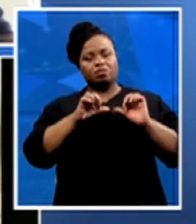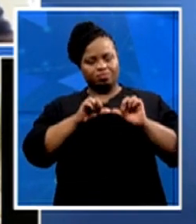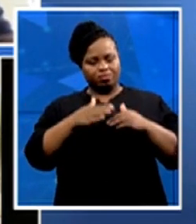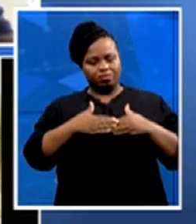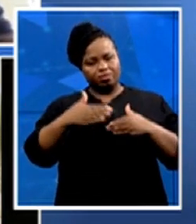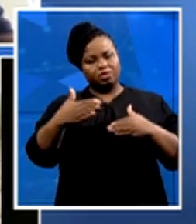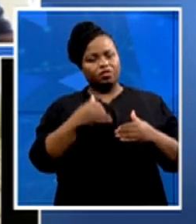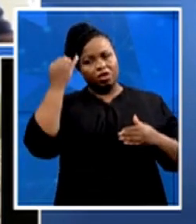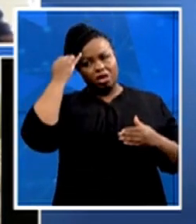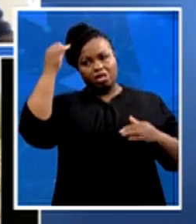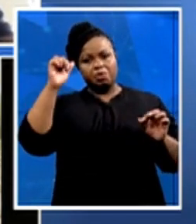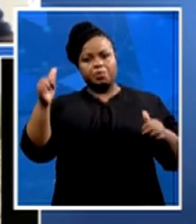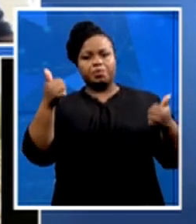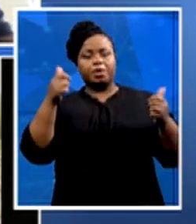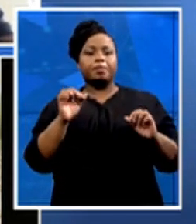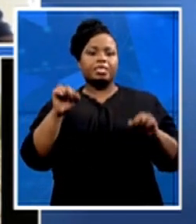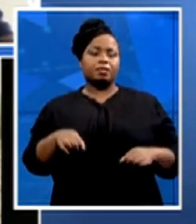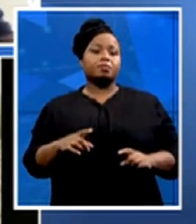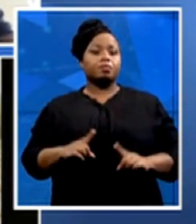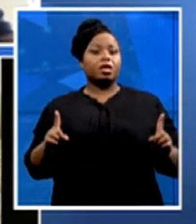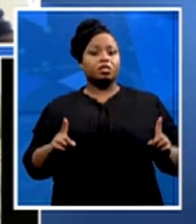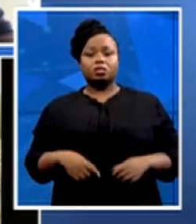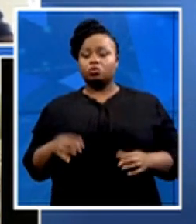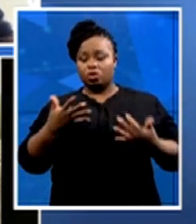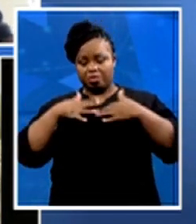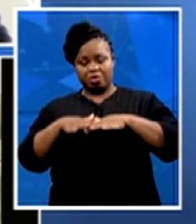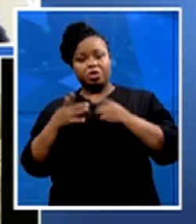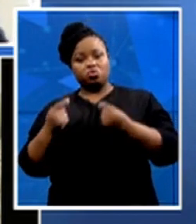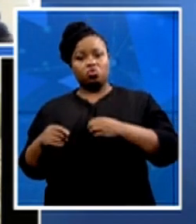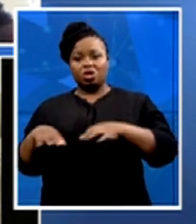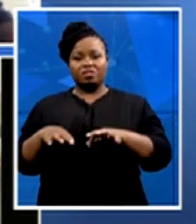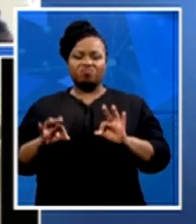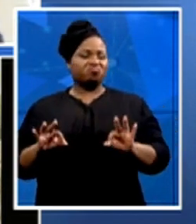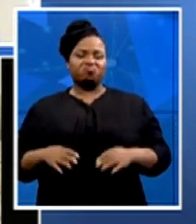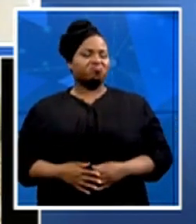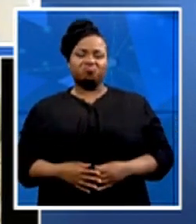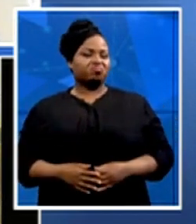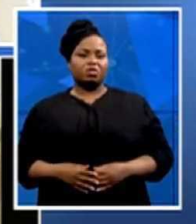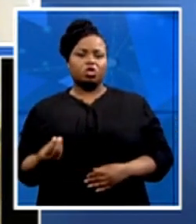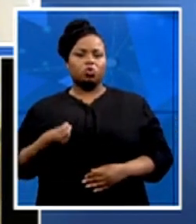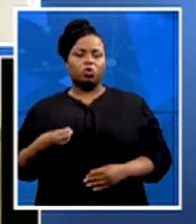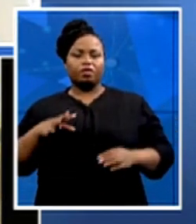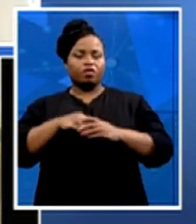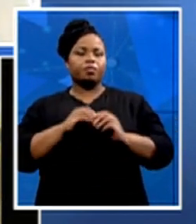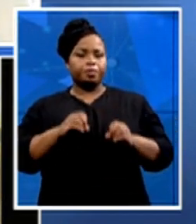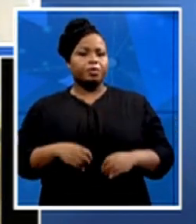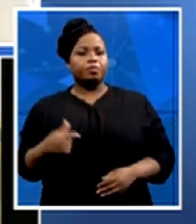terms of practicality, we are nowhere to be found. And also, I just want to comment on this thing of the NYTA.